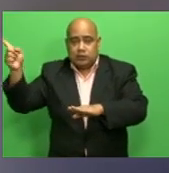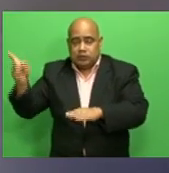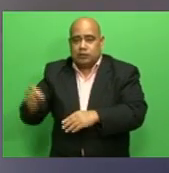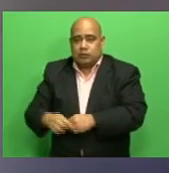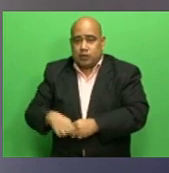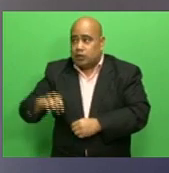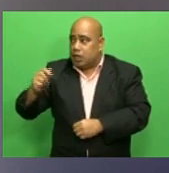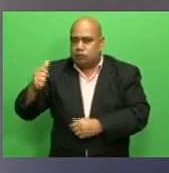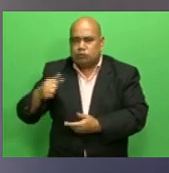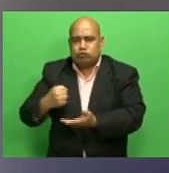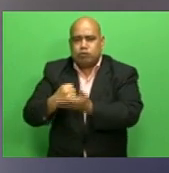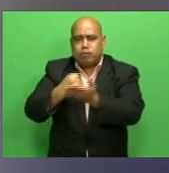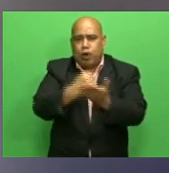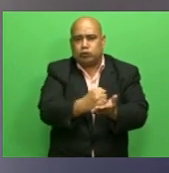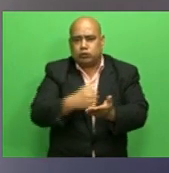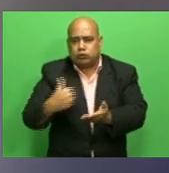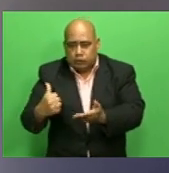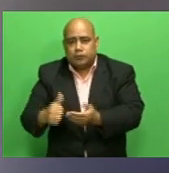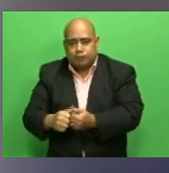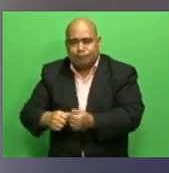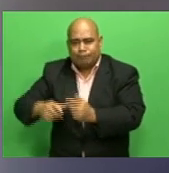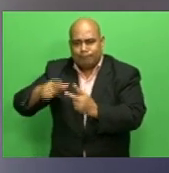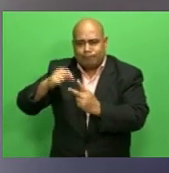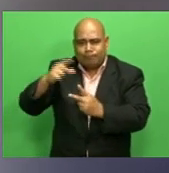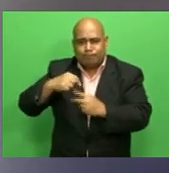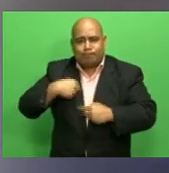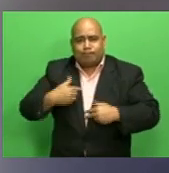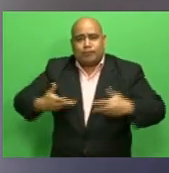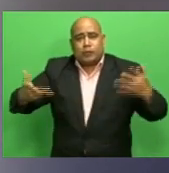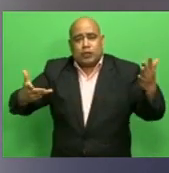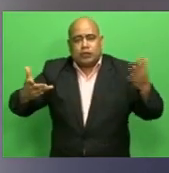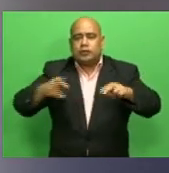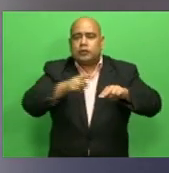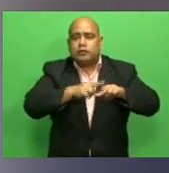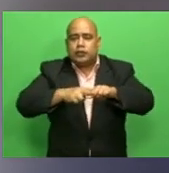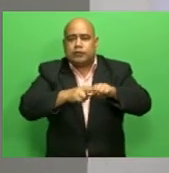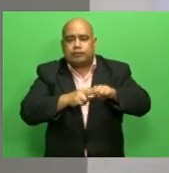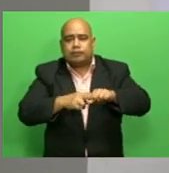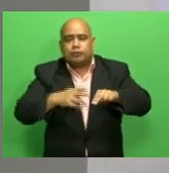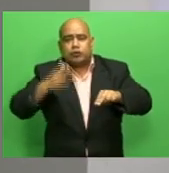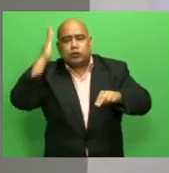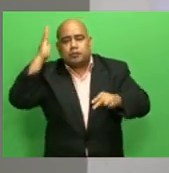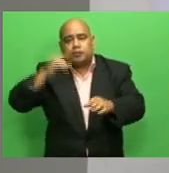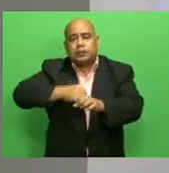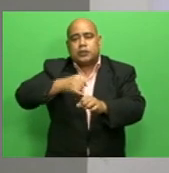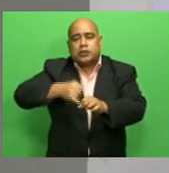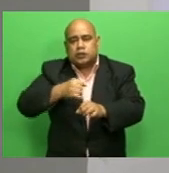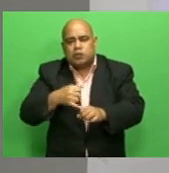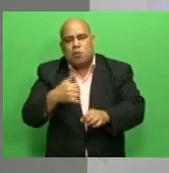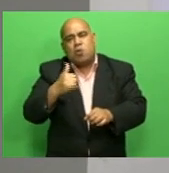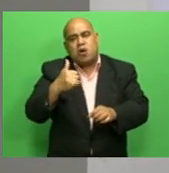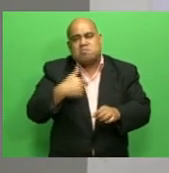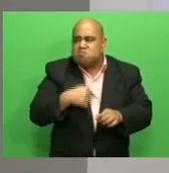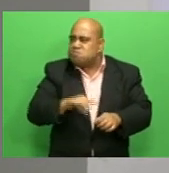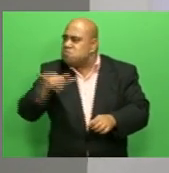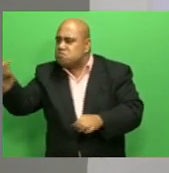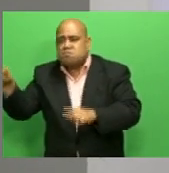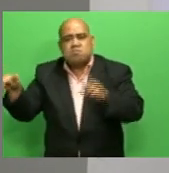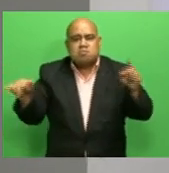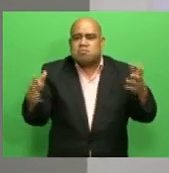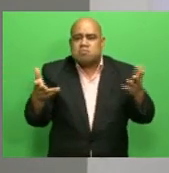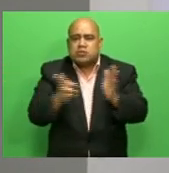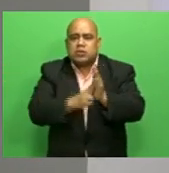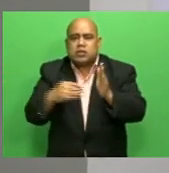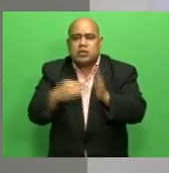whether to go to Physio School of Medicine or take up this opportunity to go to New Zealand and study at Otago